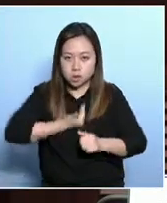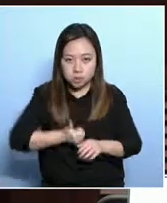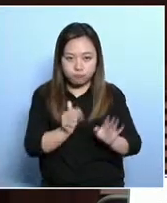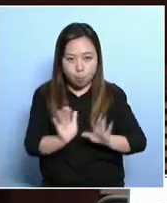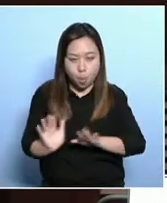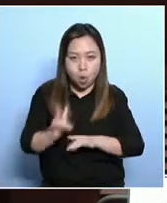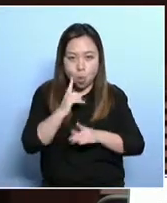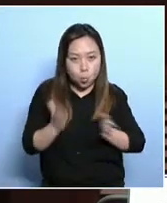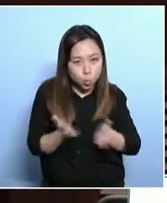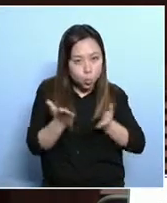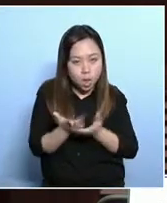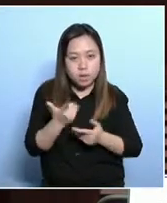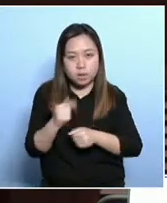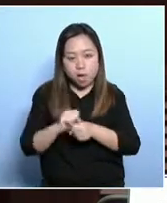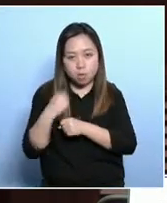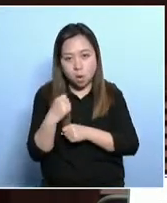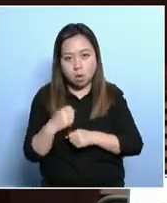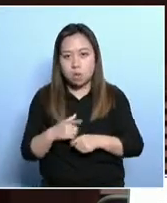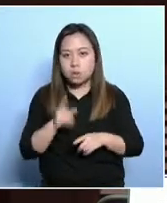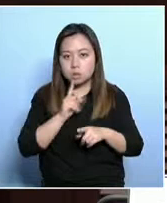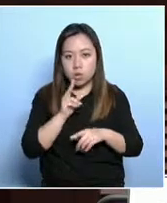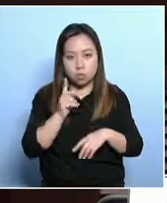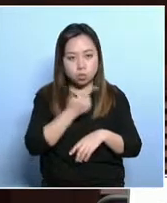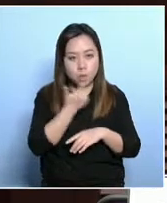family-friendly policies.